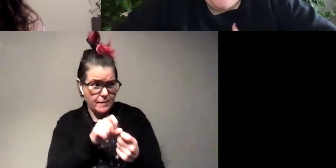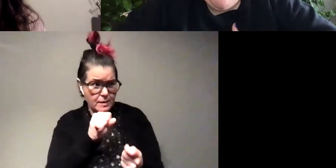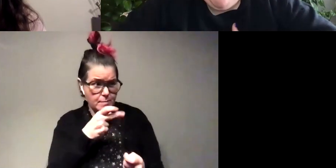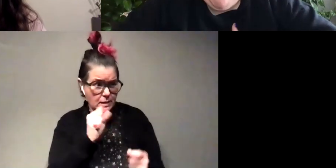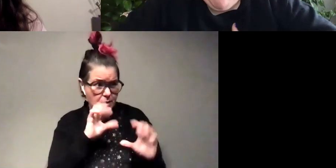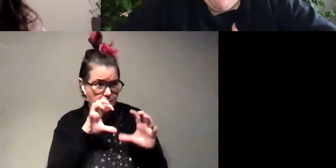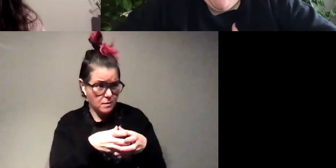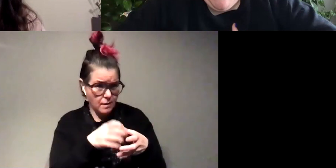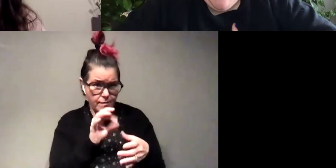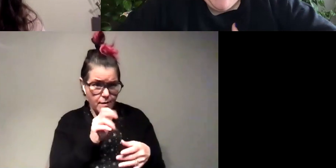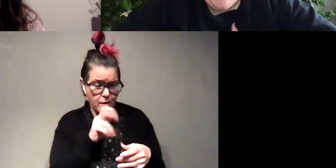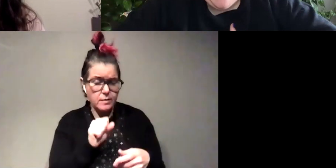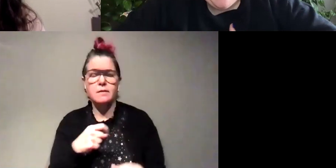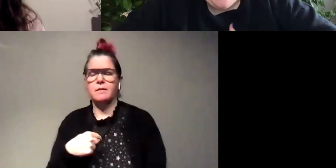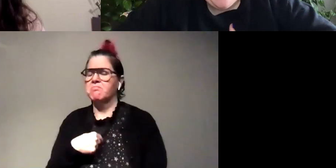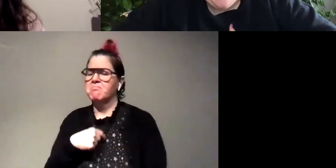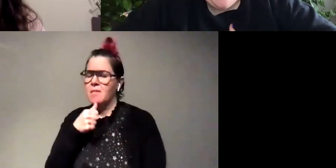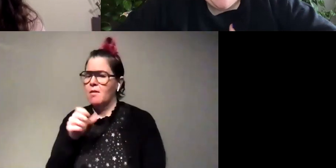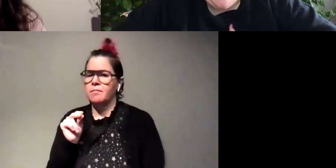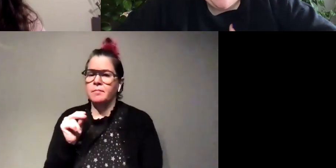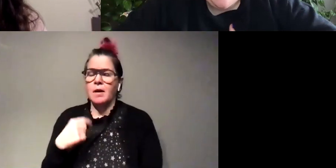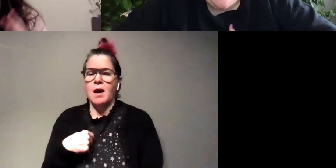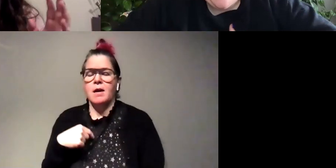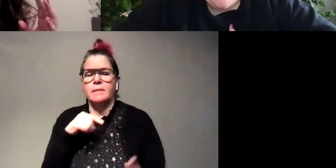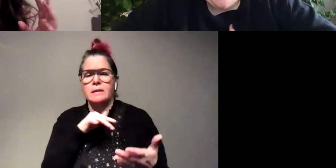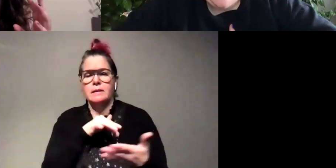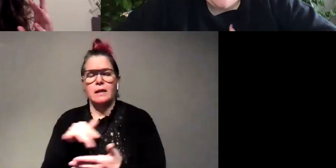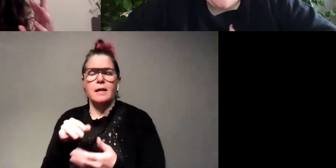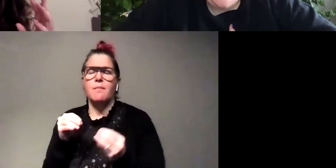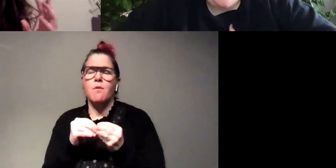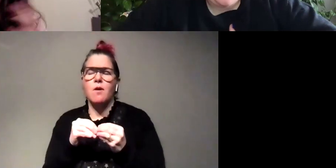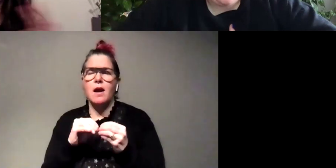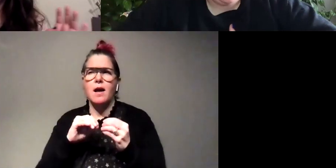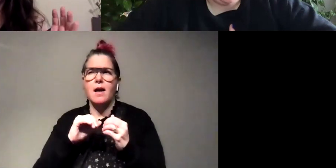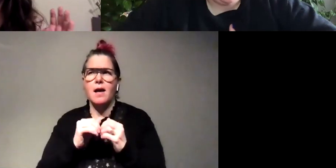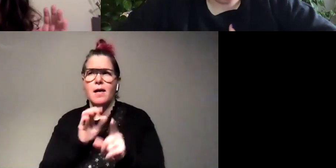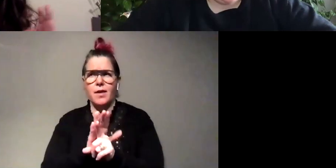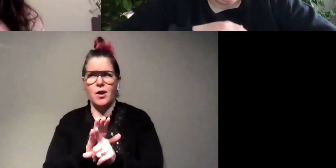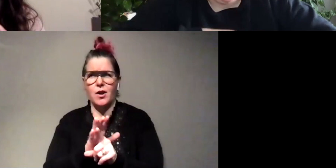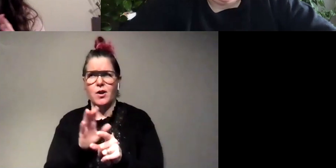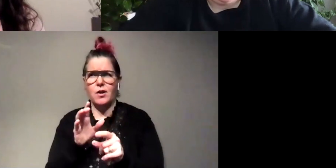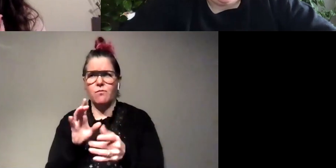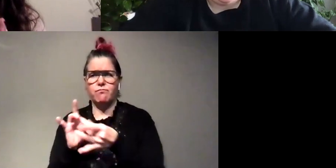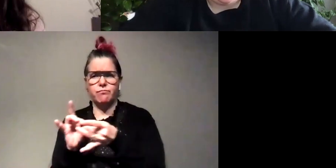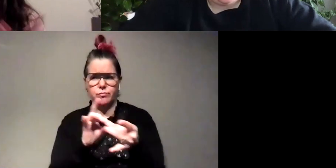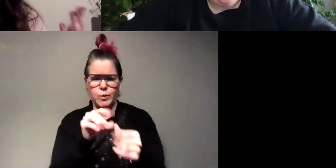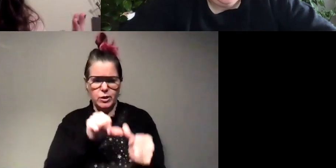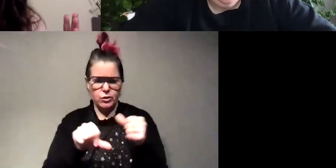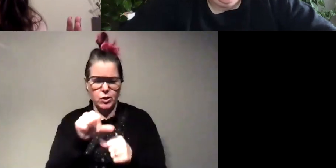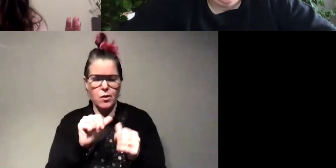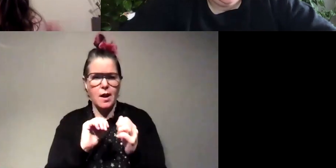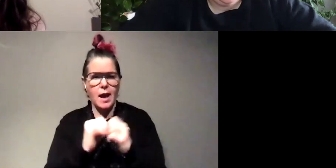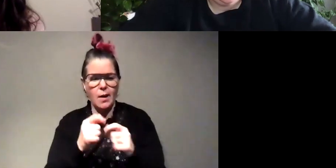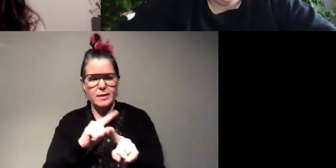um so i'm not i am studying i'm saying more how the fireflies are related to each other or how all the different